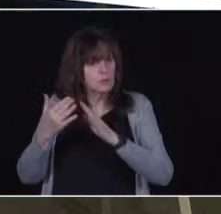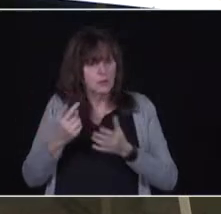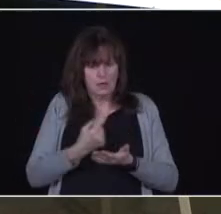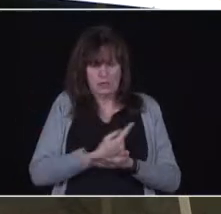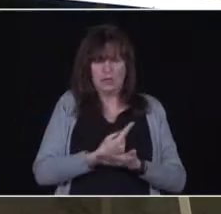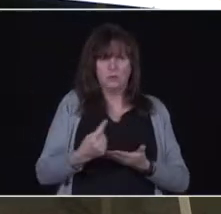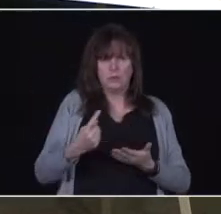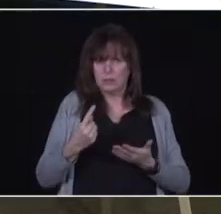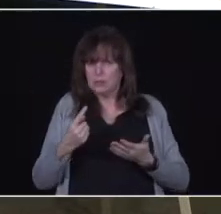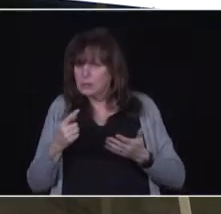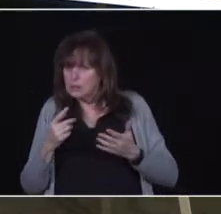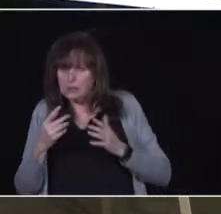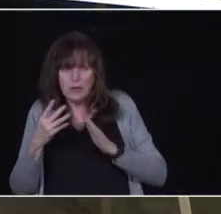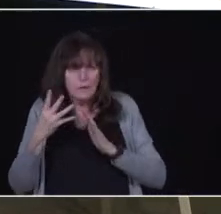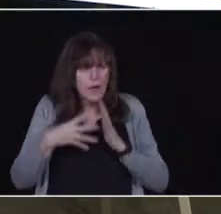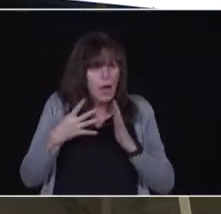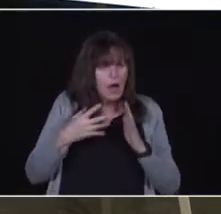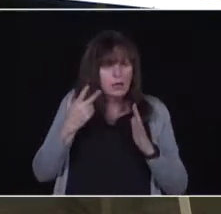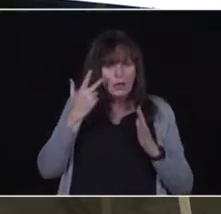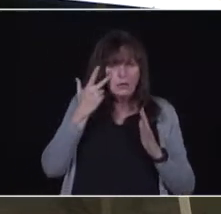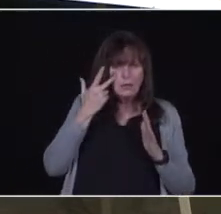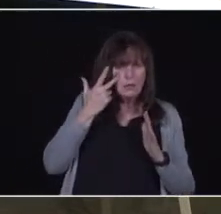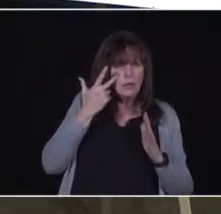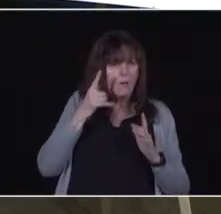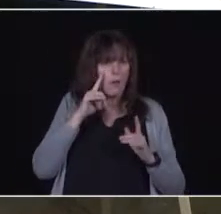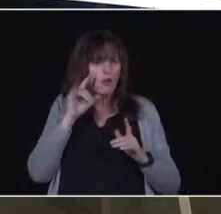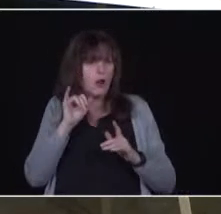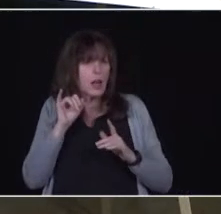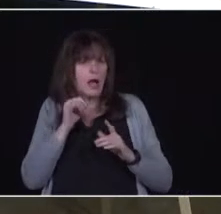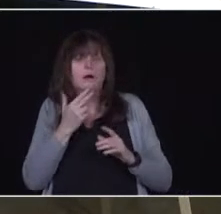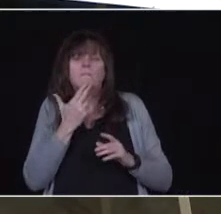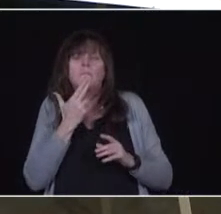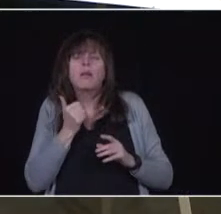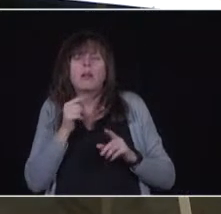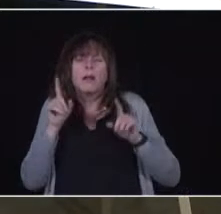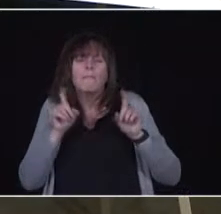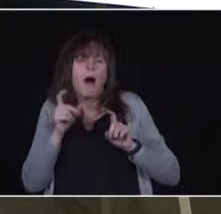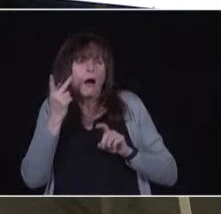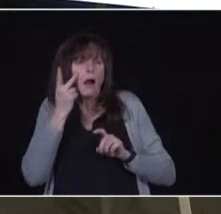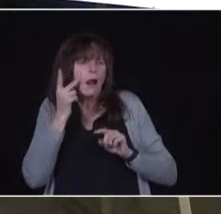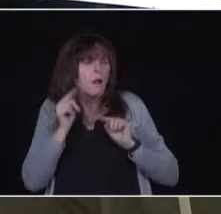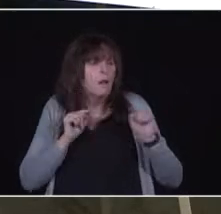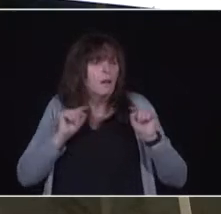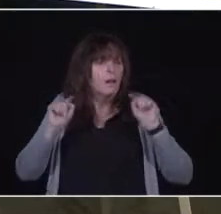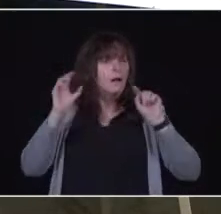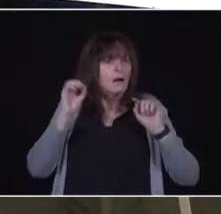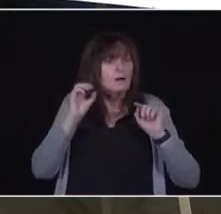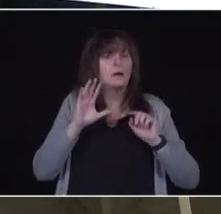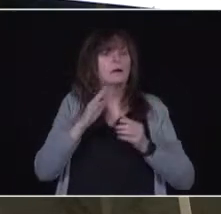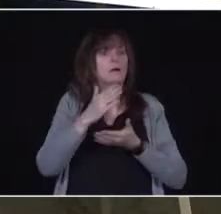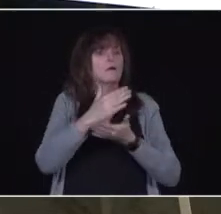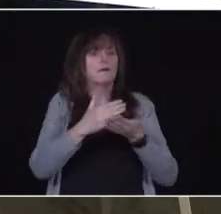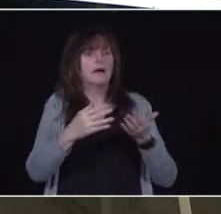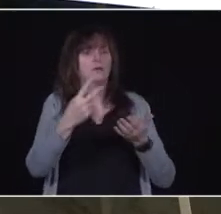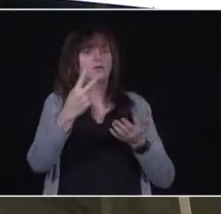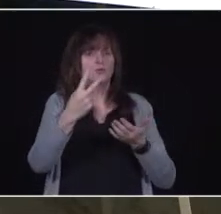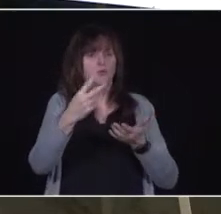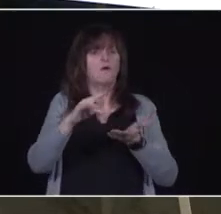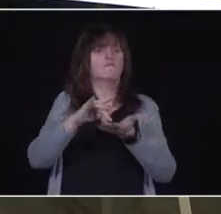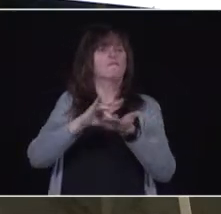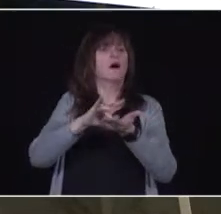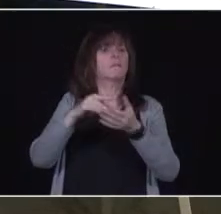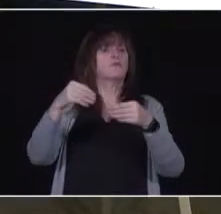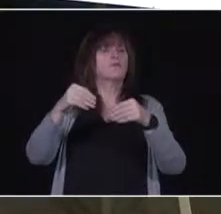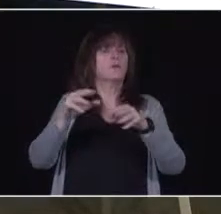and we'll do a small pilot across Ontario, and for phase 2, the pharmacies will be ready to roll out. We probably look at 10 to 20% of our